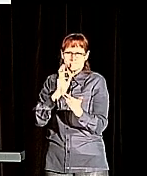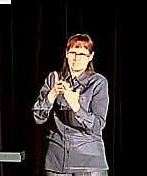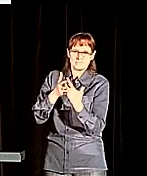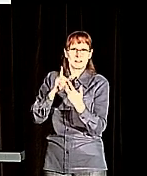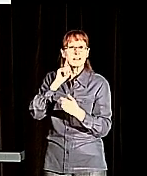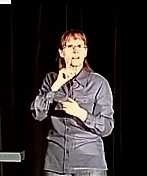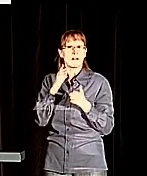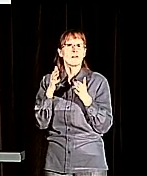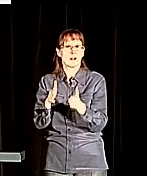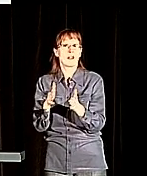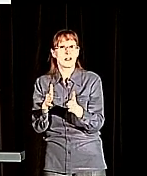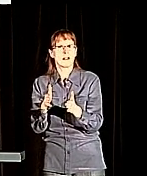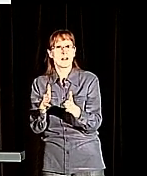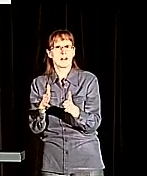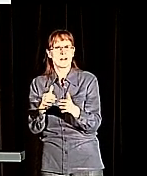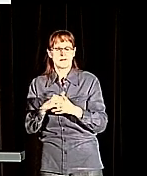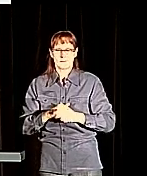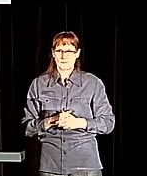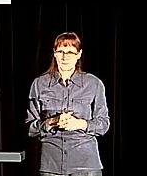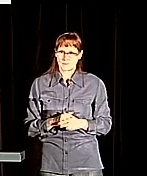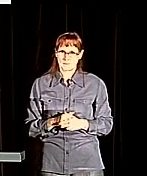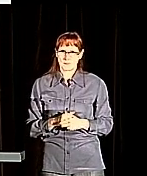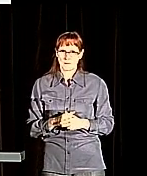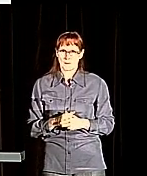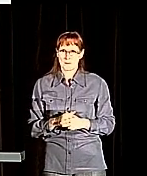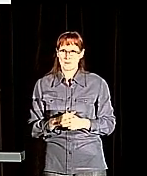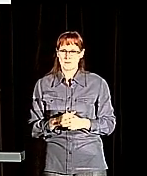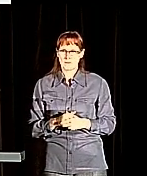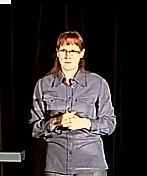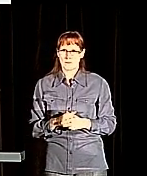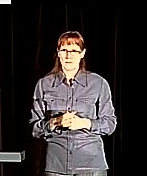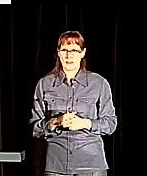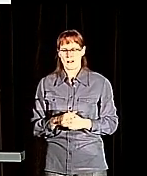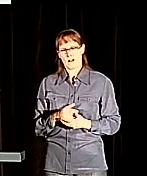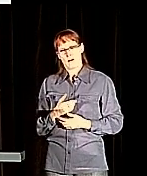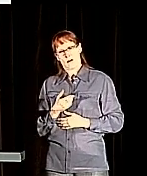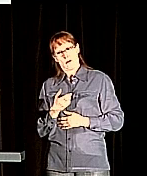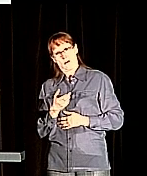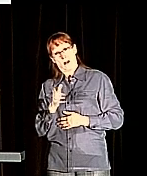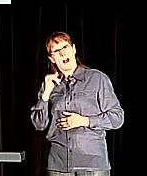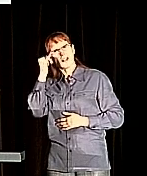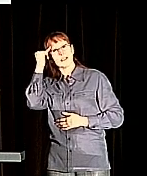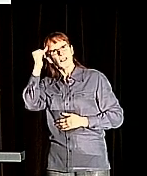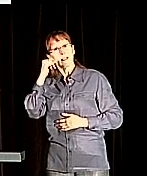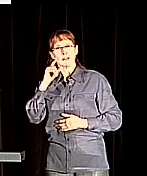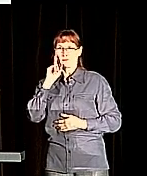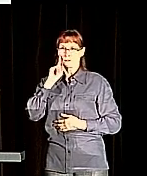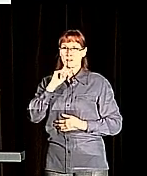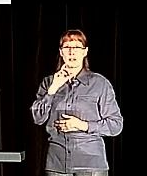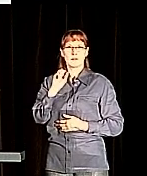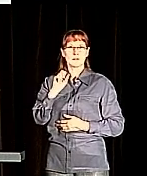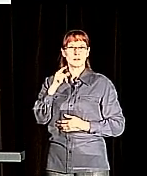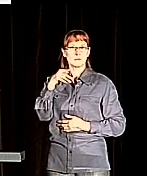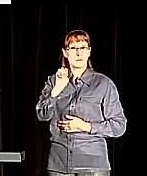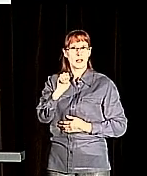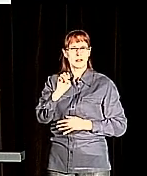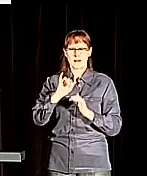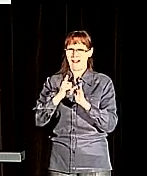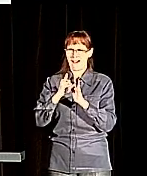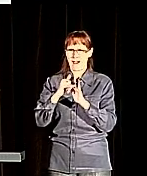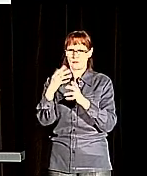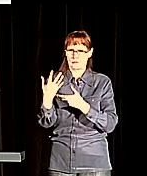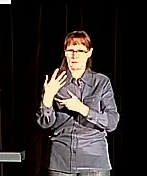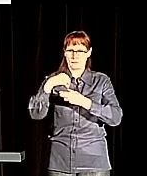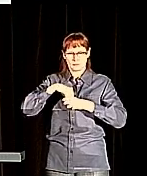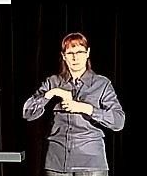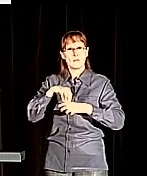going on. So we wanted to take the geometric architectural concepts and apply them to web design. What does it mean to